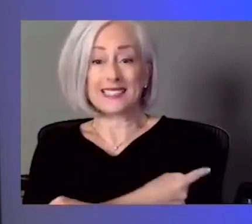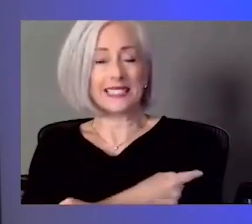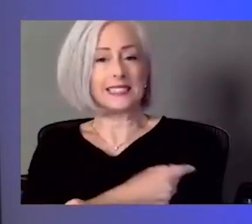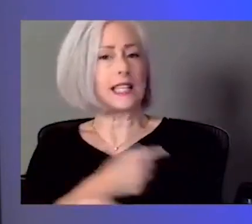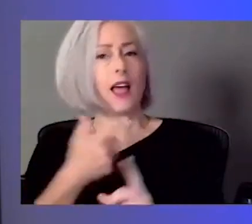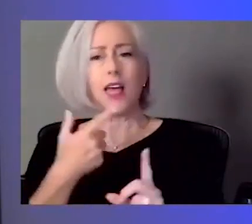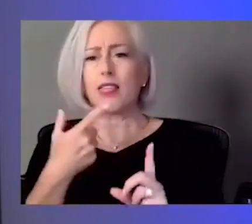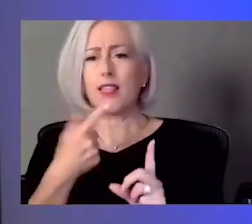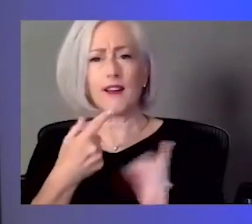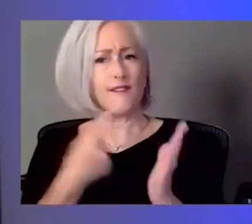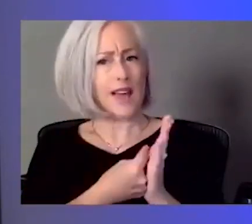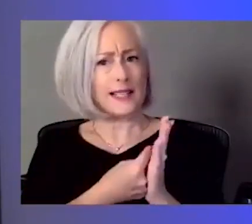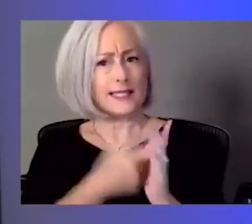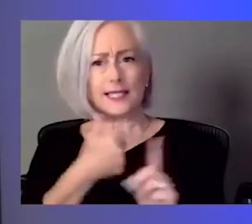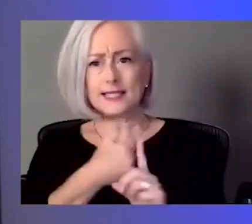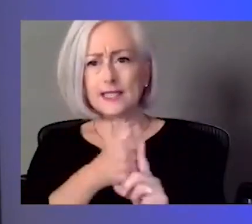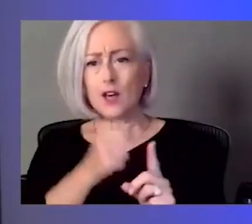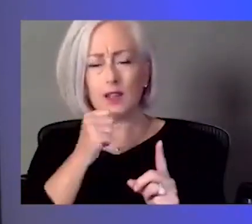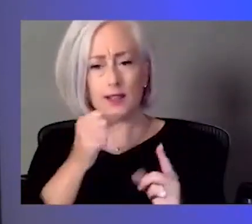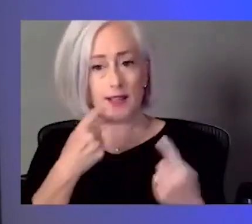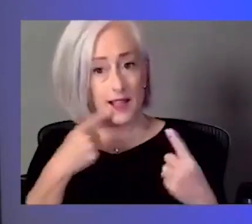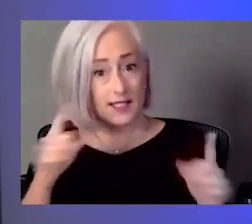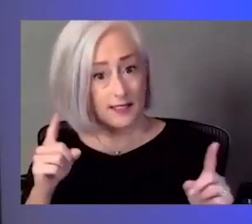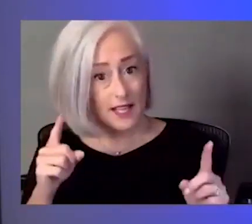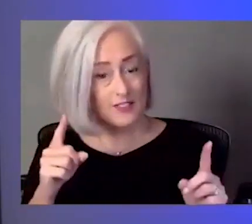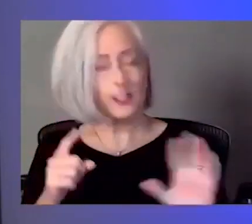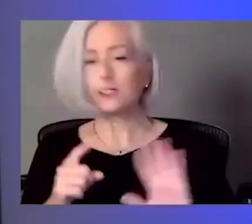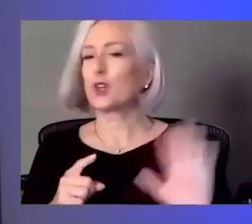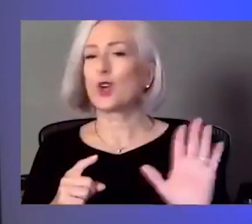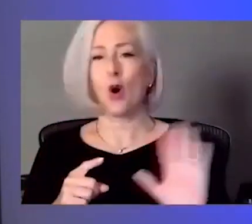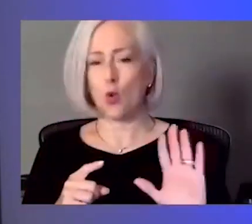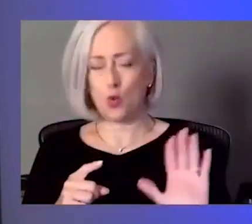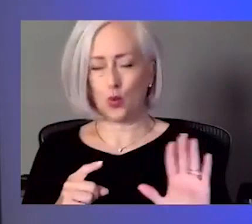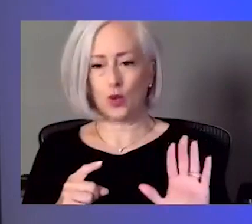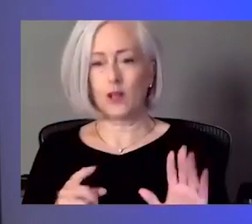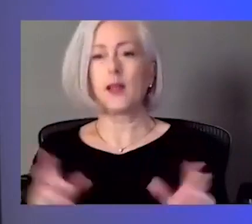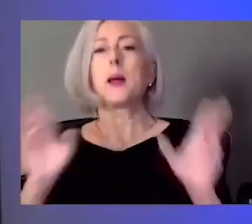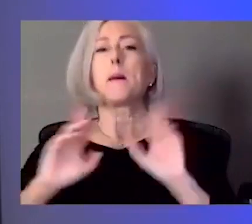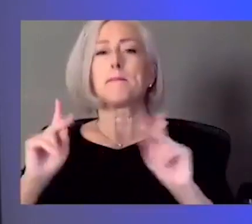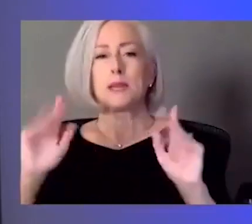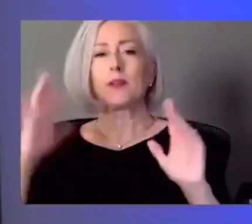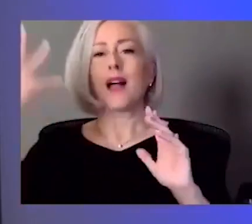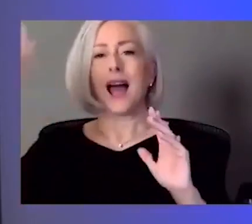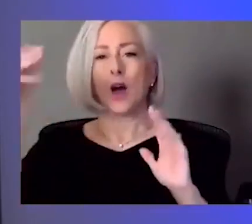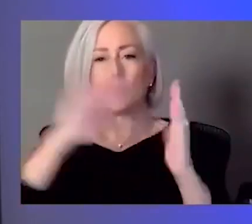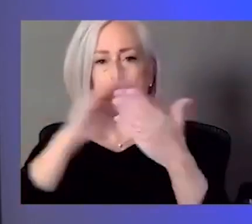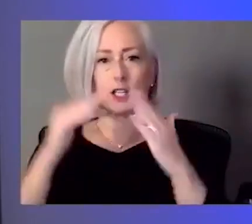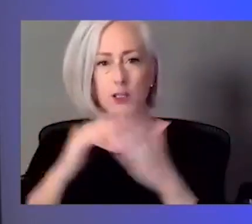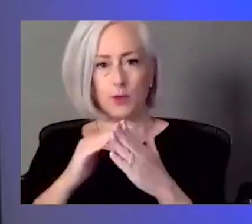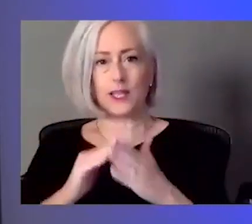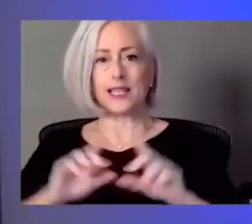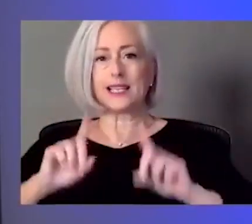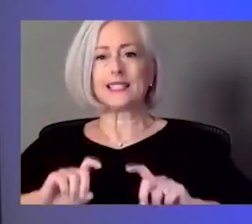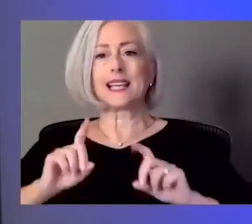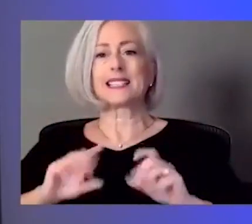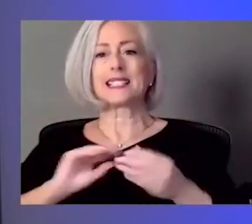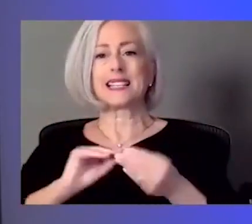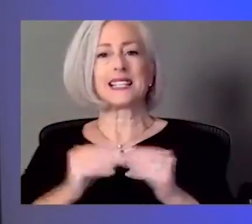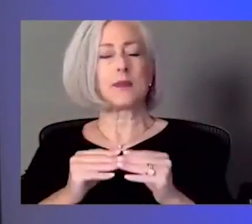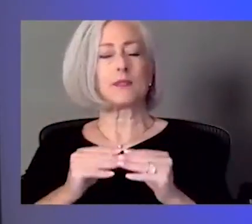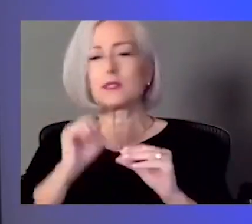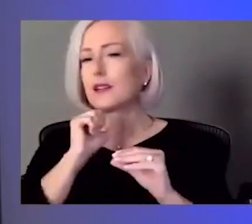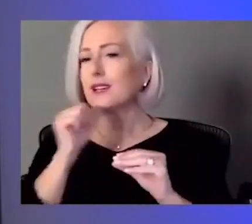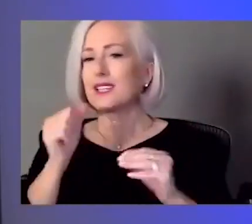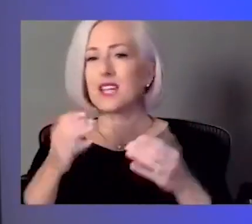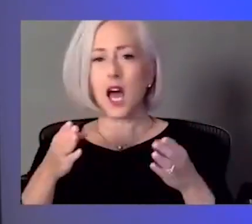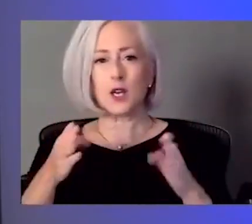there are more vaccinated folks out in the community. We know that testing numbers are no longer our way to monitor community transmission.